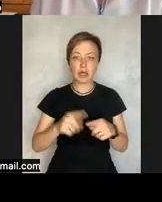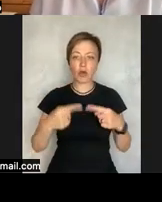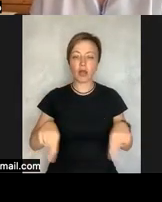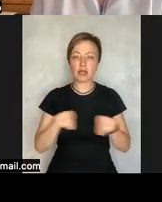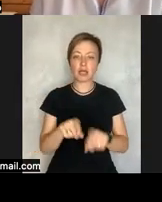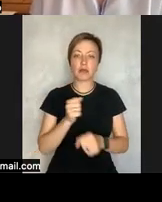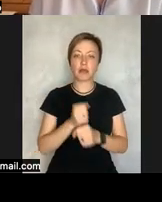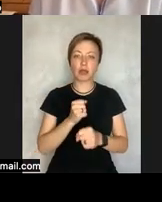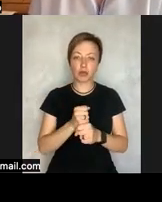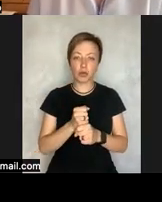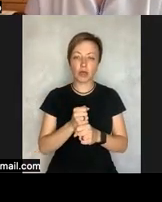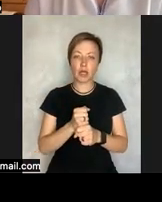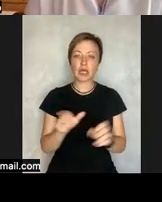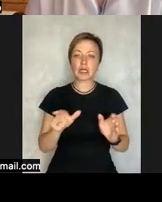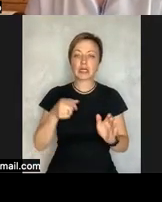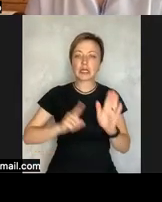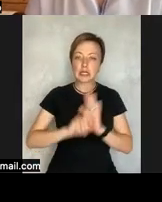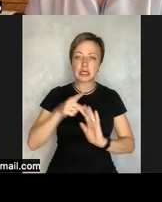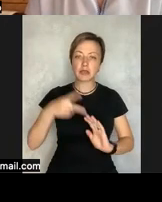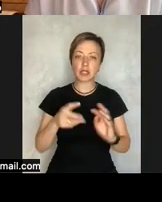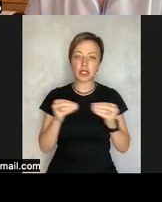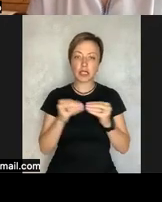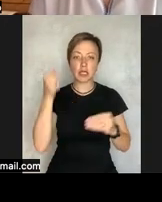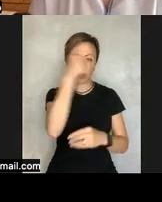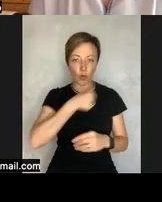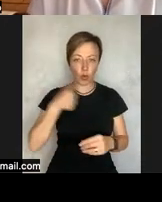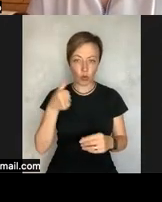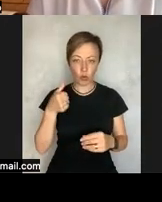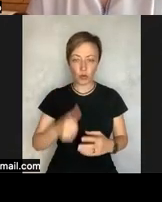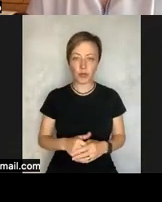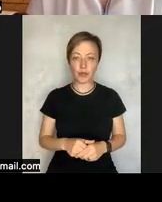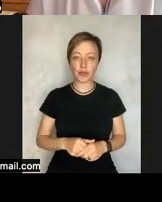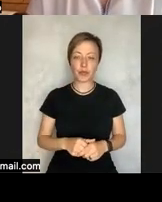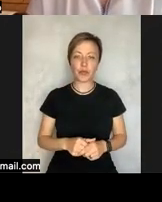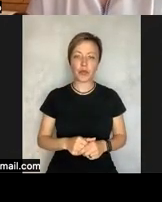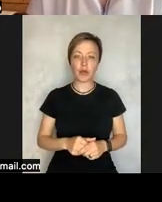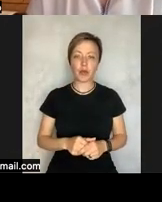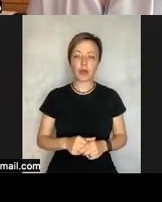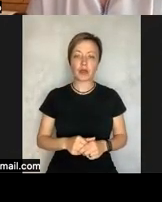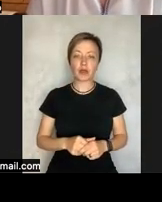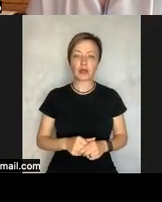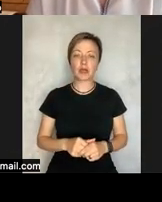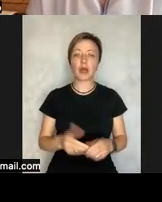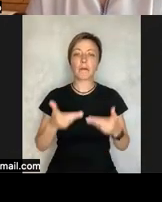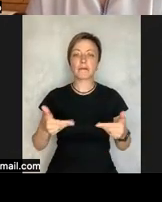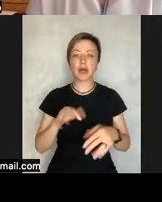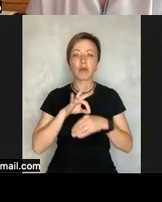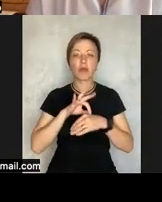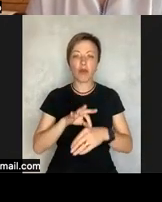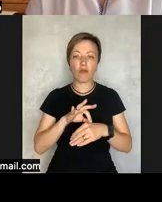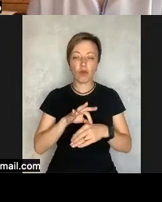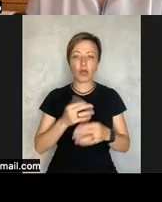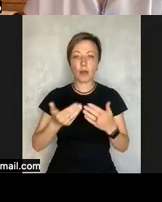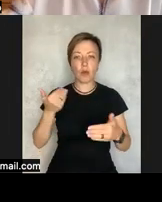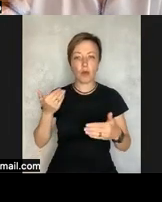we have done uh initial uh human rights monitoring uh and published report